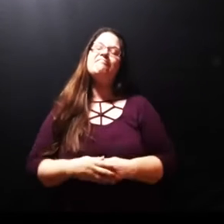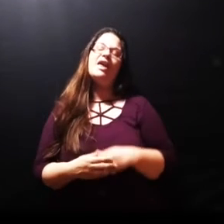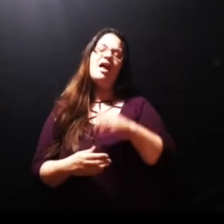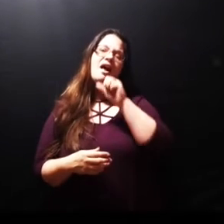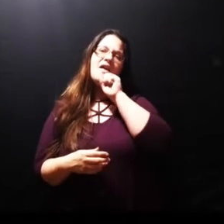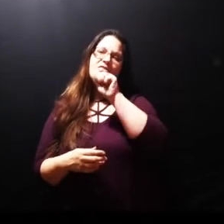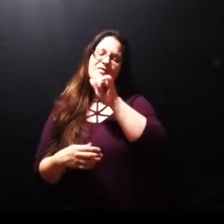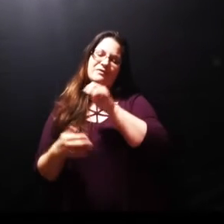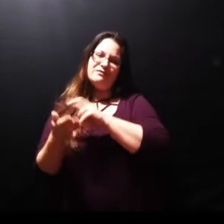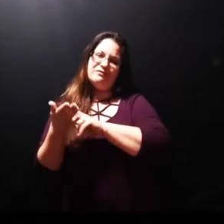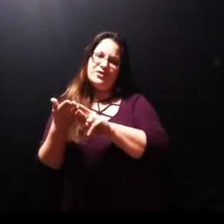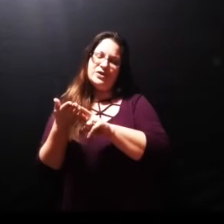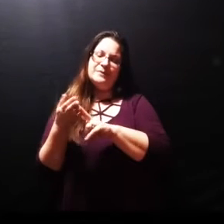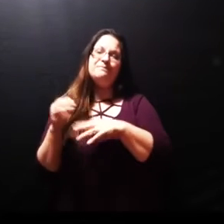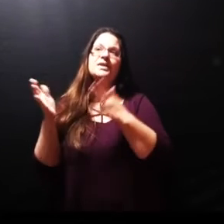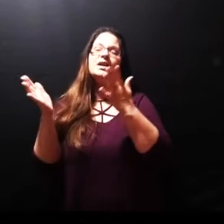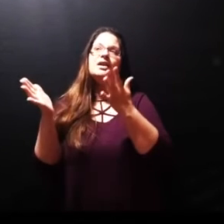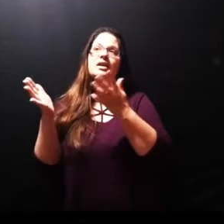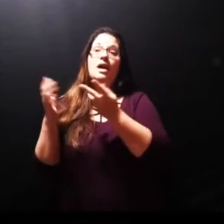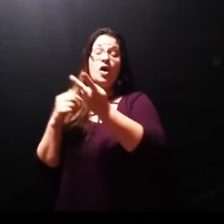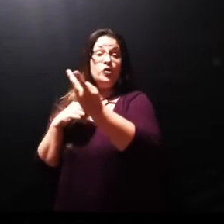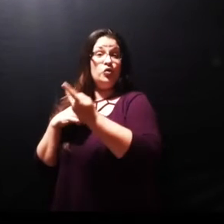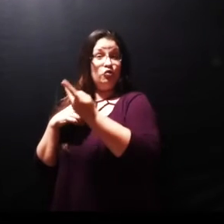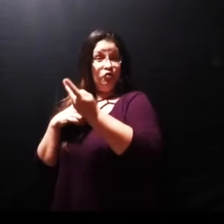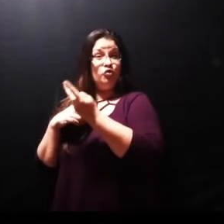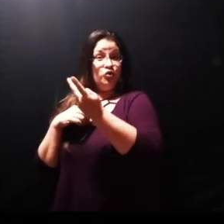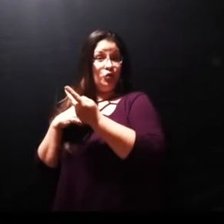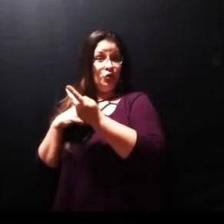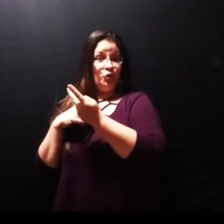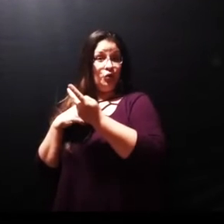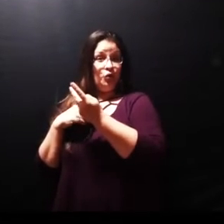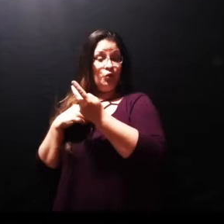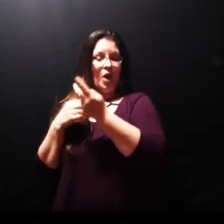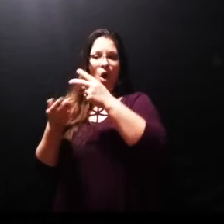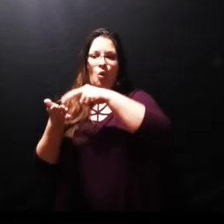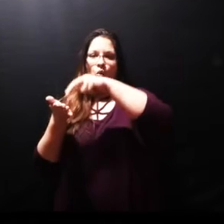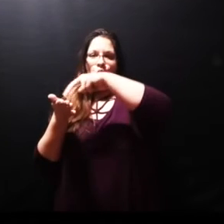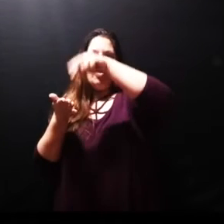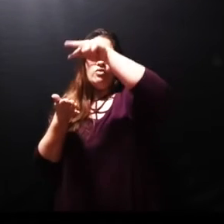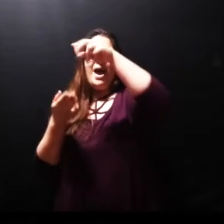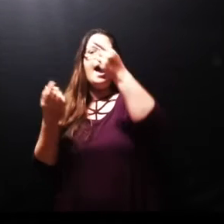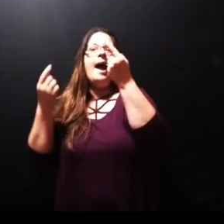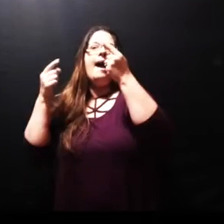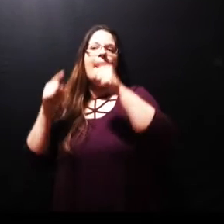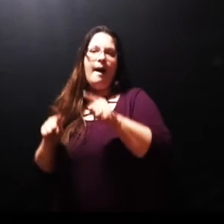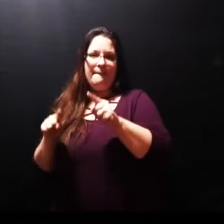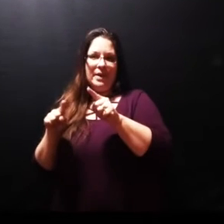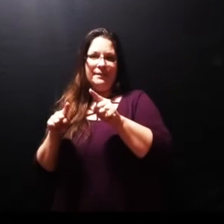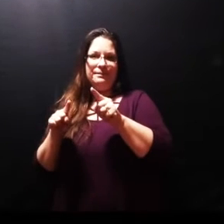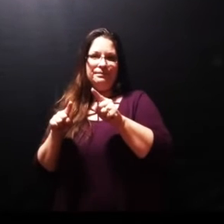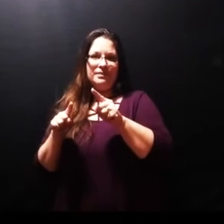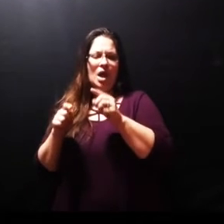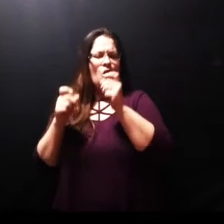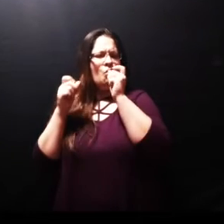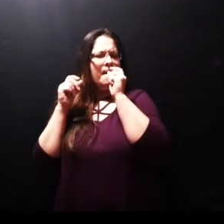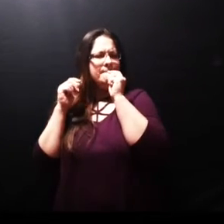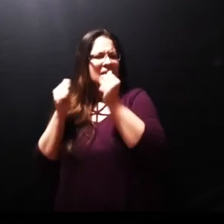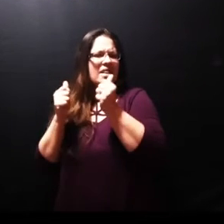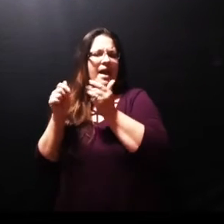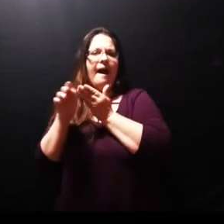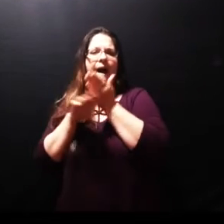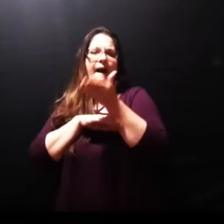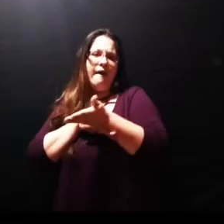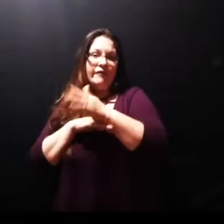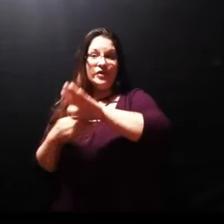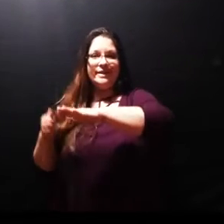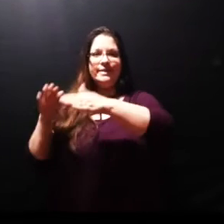scripture but those two resurrections occurred immediately after those had died the resurrection of Lazarus